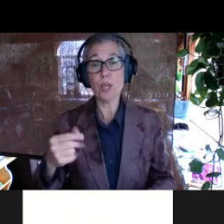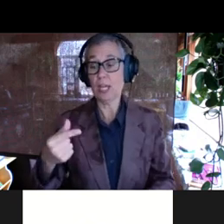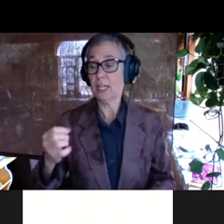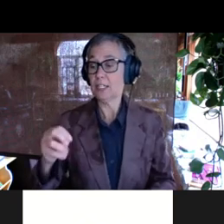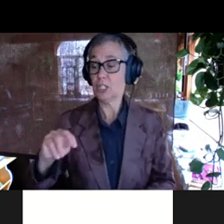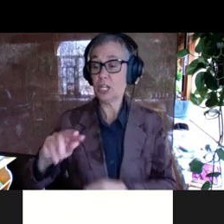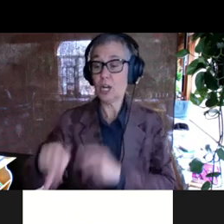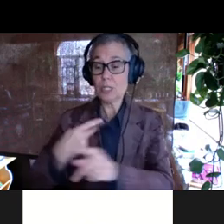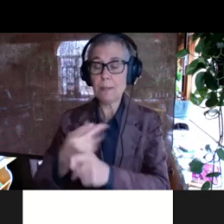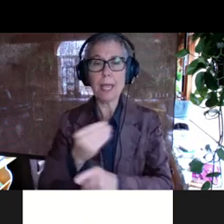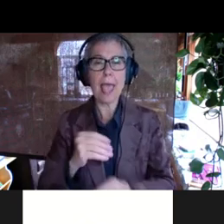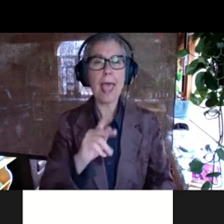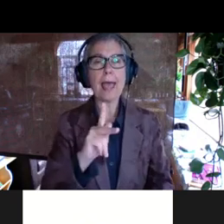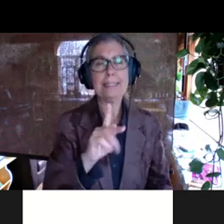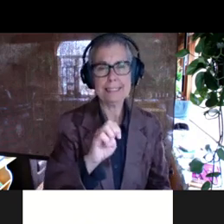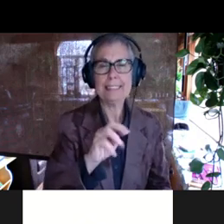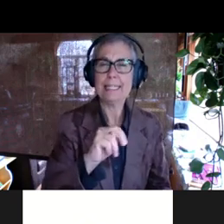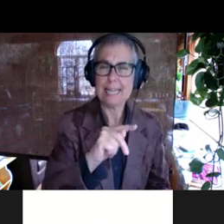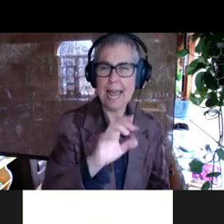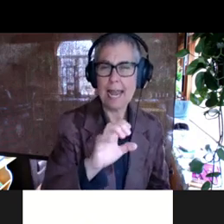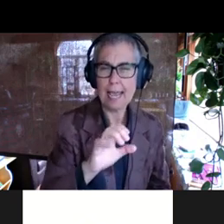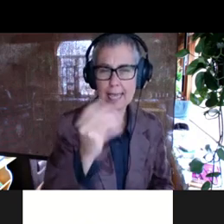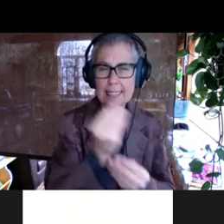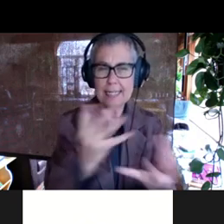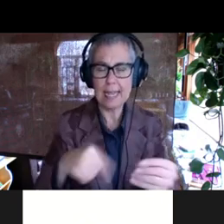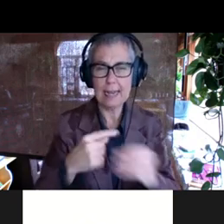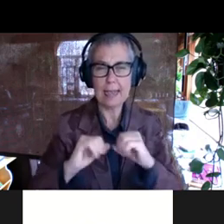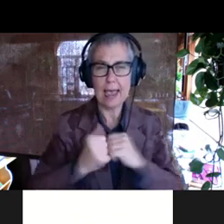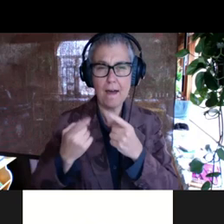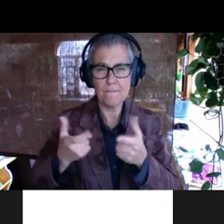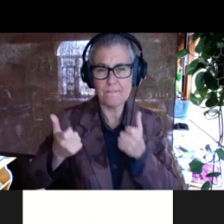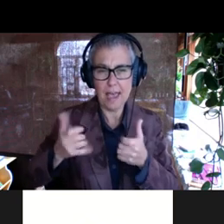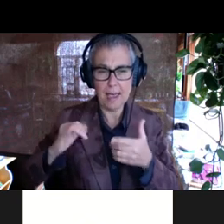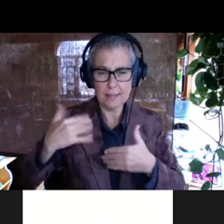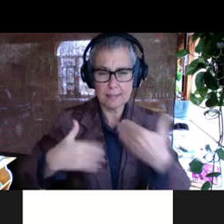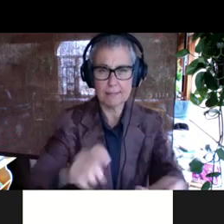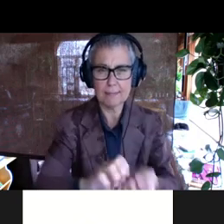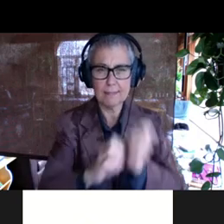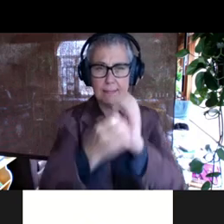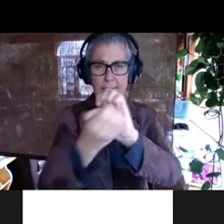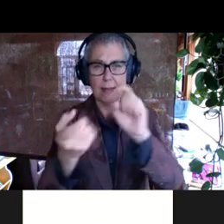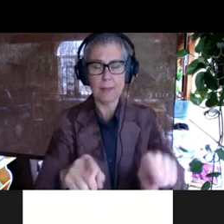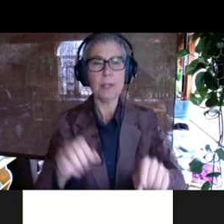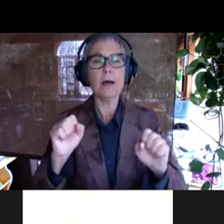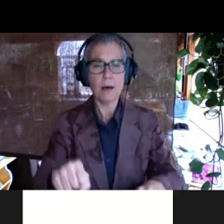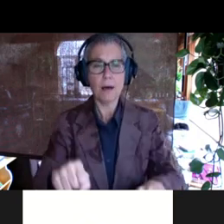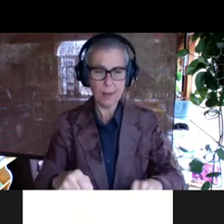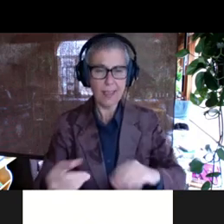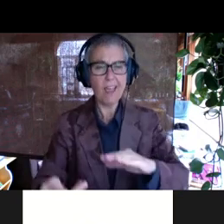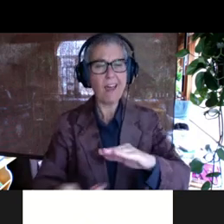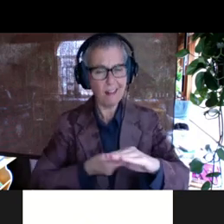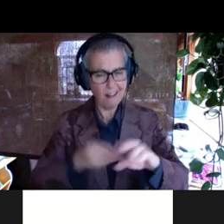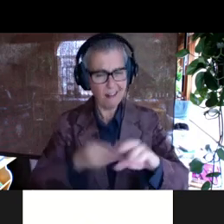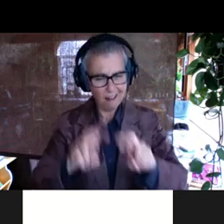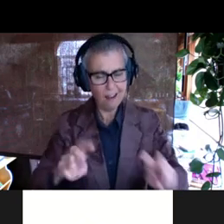essentially kinetic data about how fast the evolutions occur, we're able to gain a lot more insight into why we see,